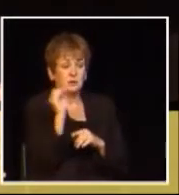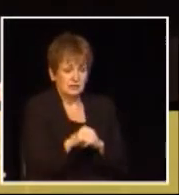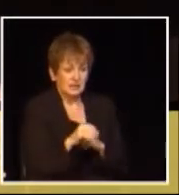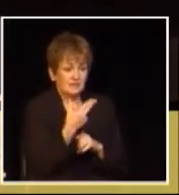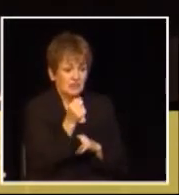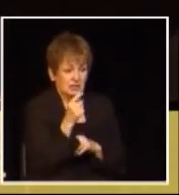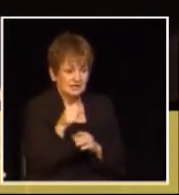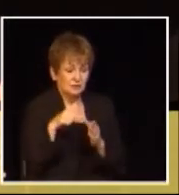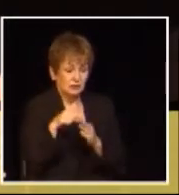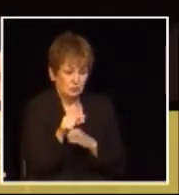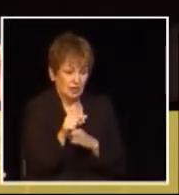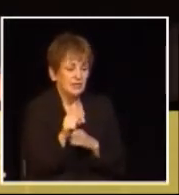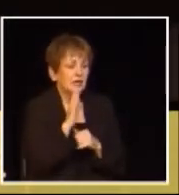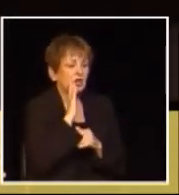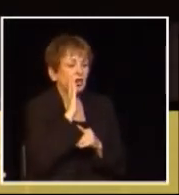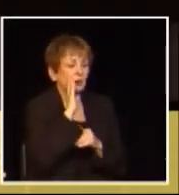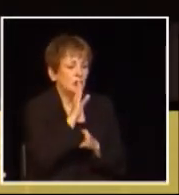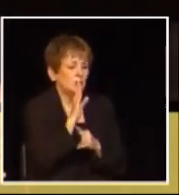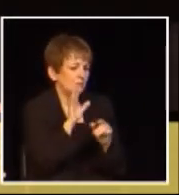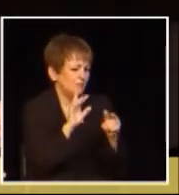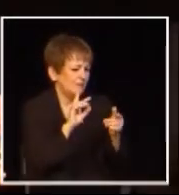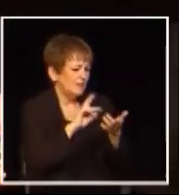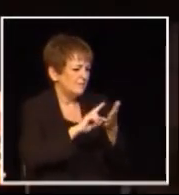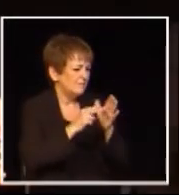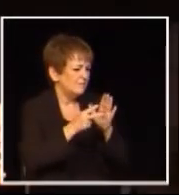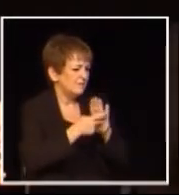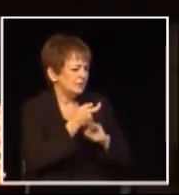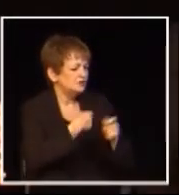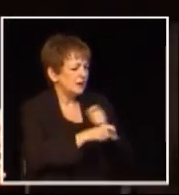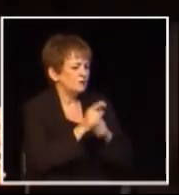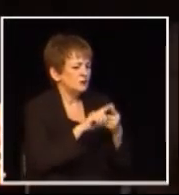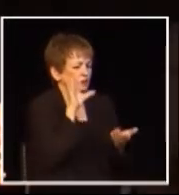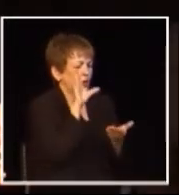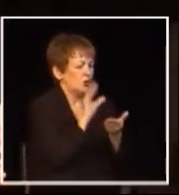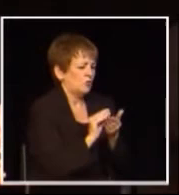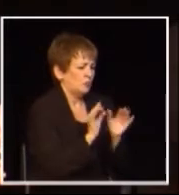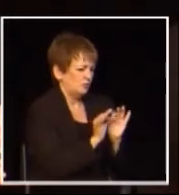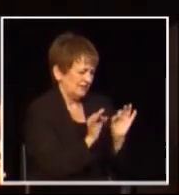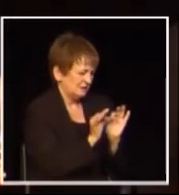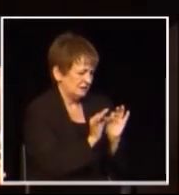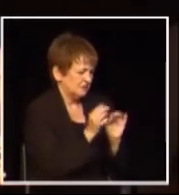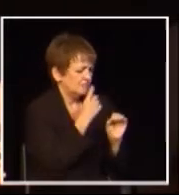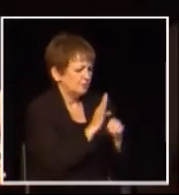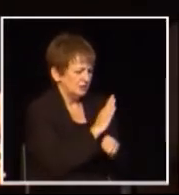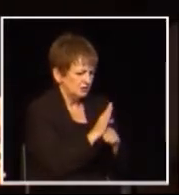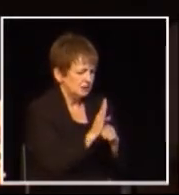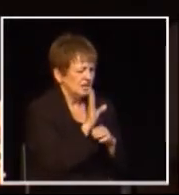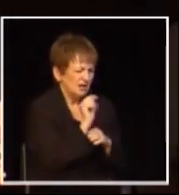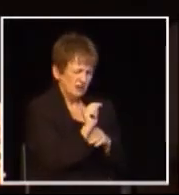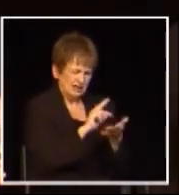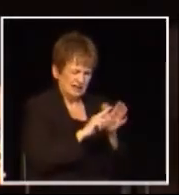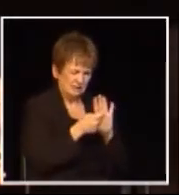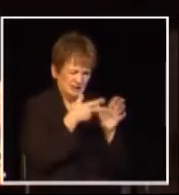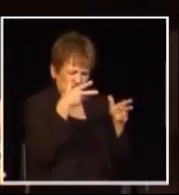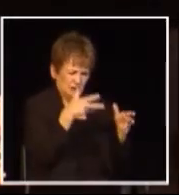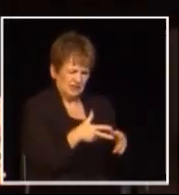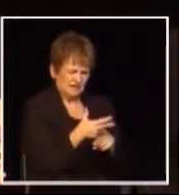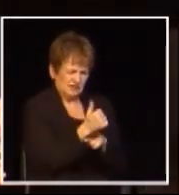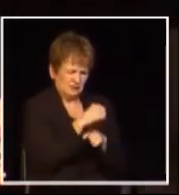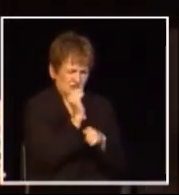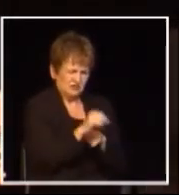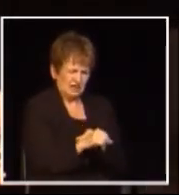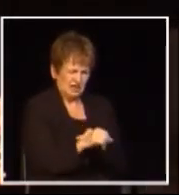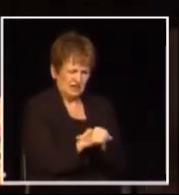what you pay in HST will be discounted to you in the form of lower prices from businesses well if that were true that would leave 10